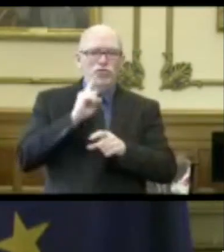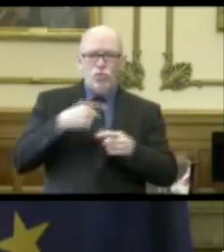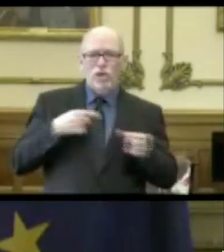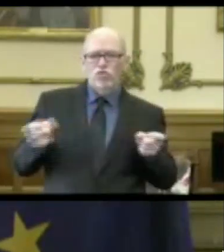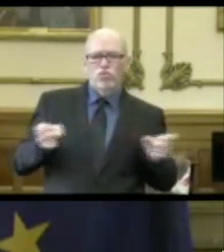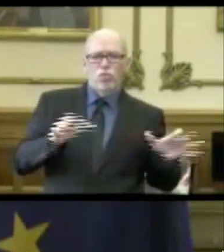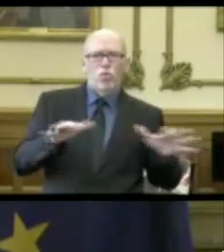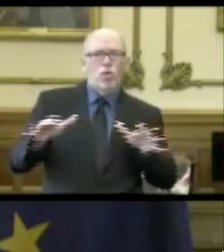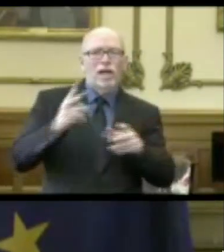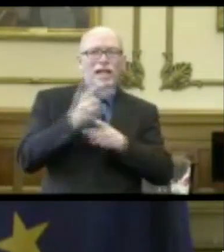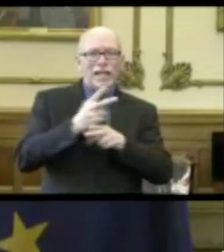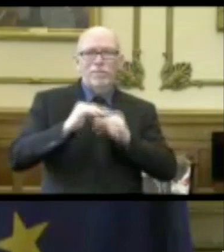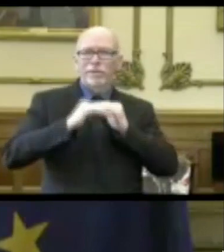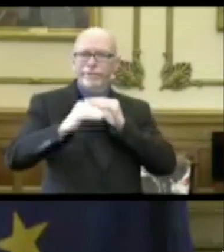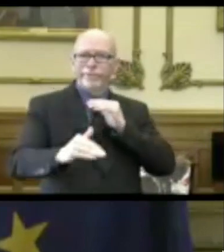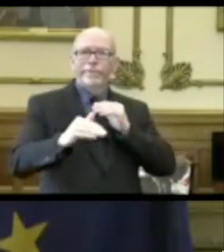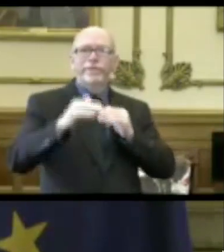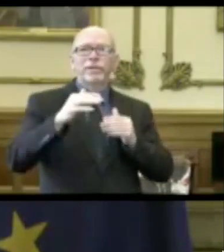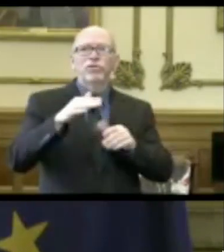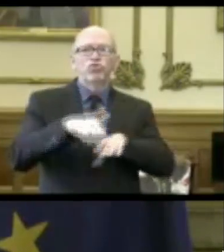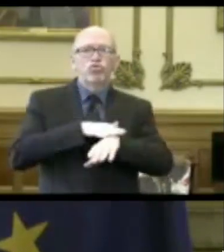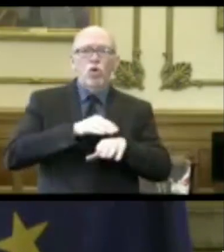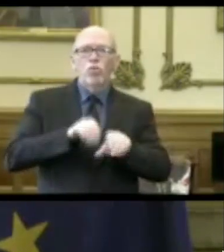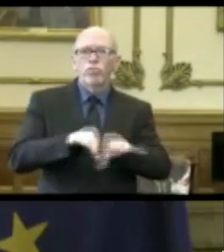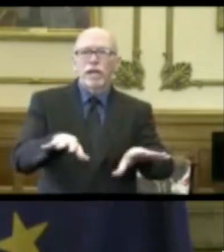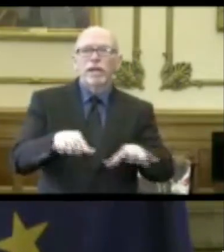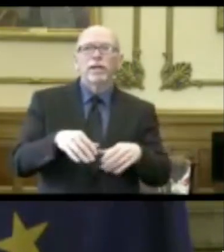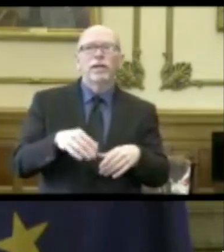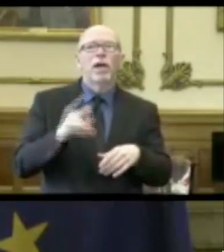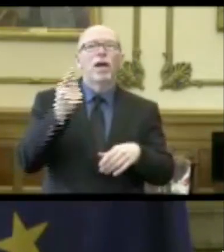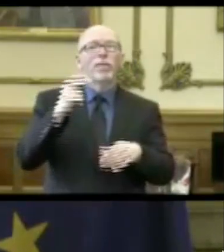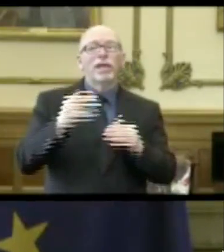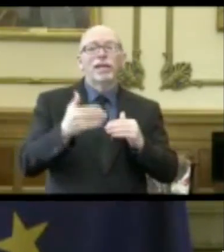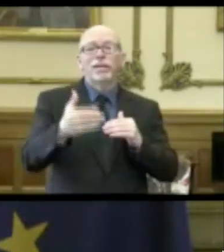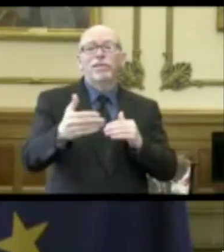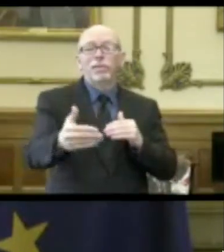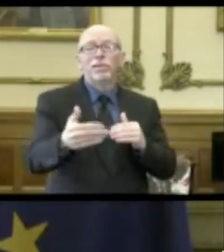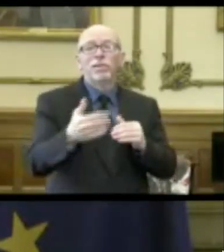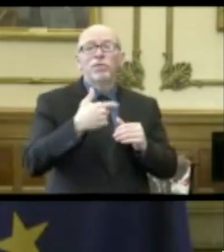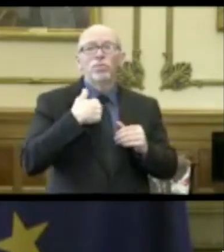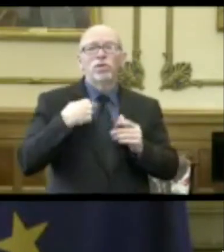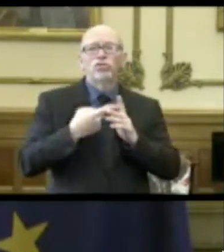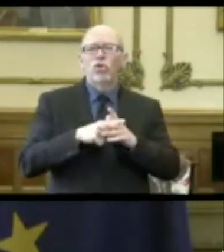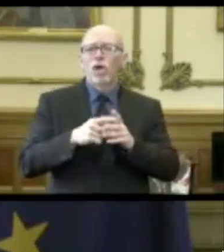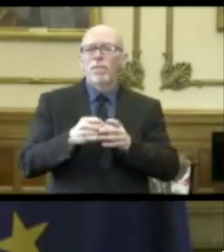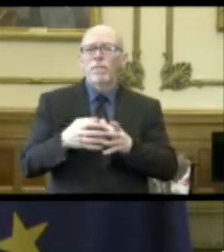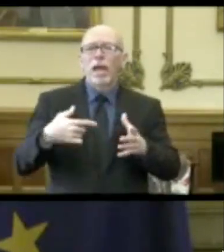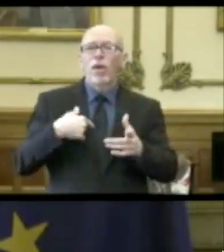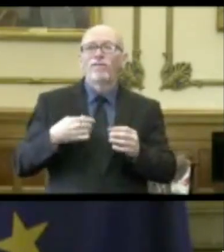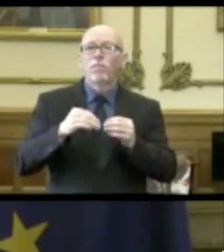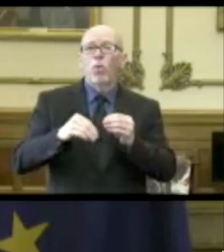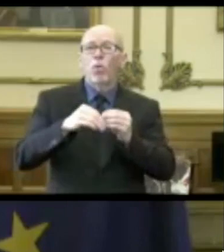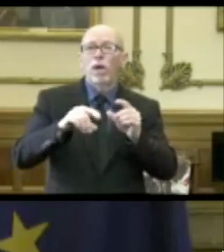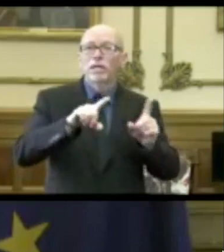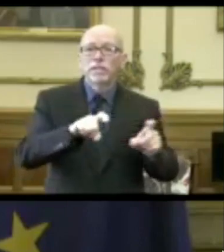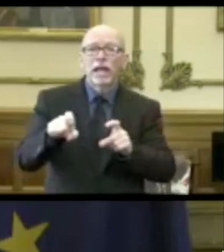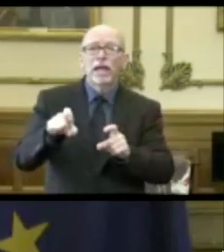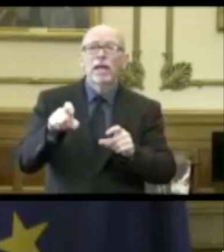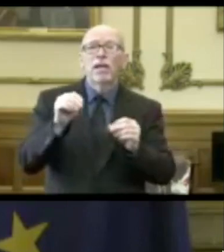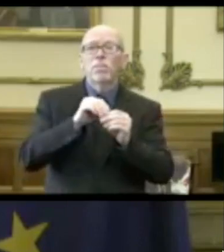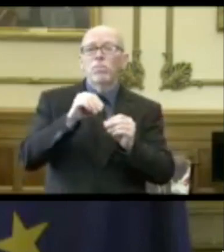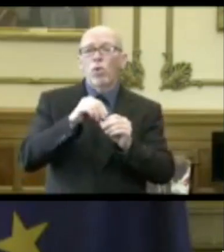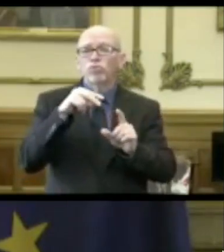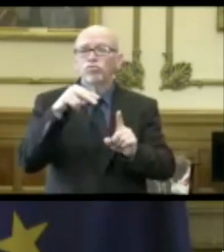flatten the curve, slow the spread. And then you go into the, obviously, as we continue to expand our testing, then to tracing,